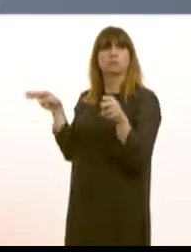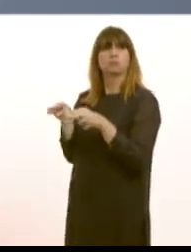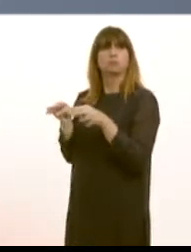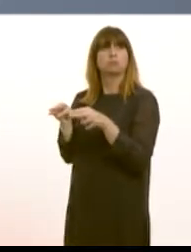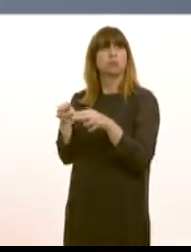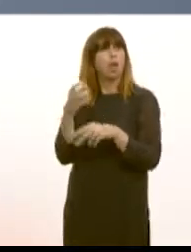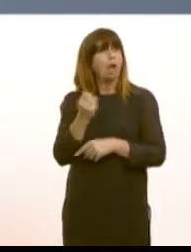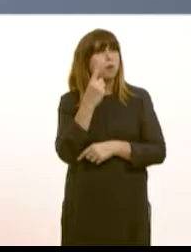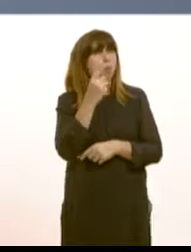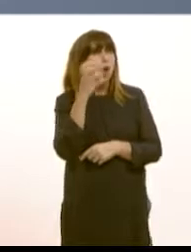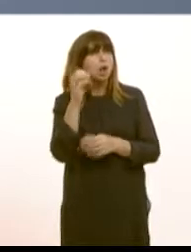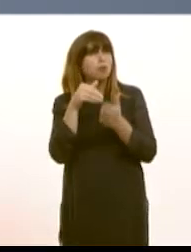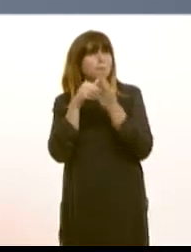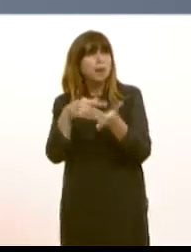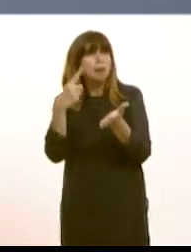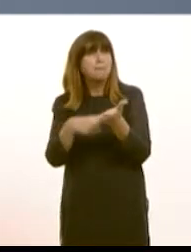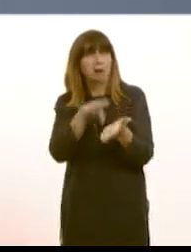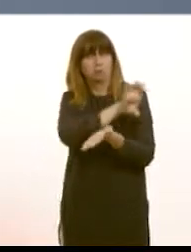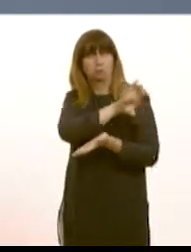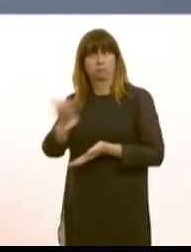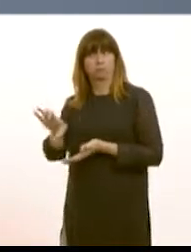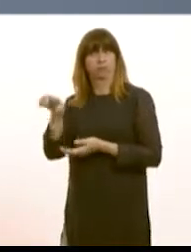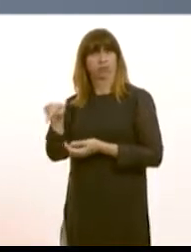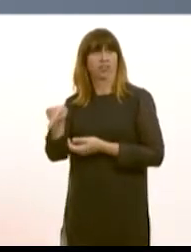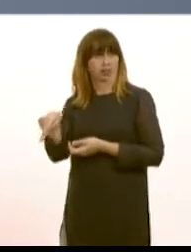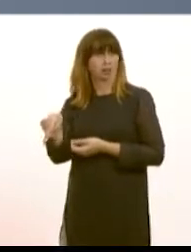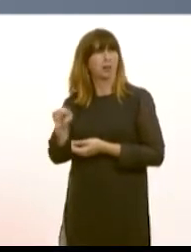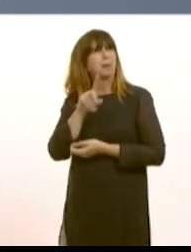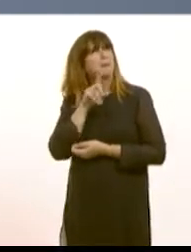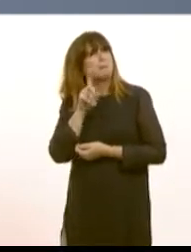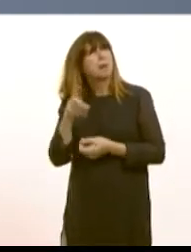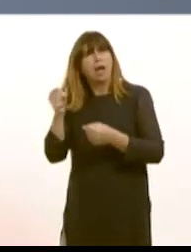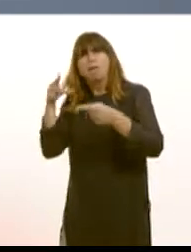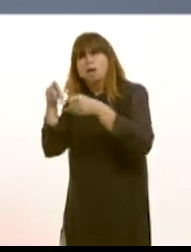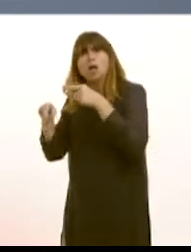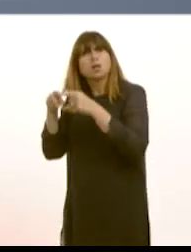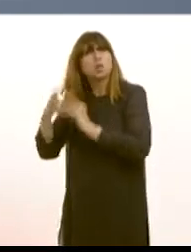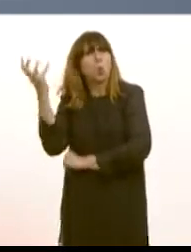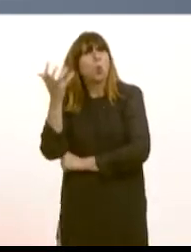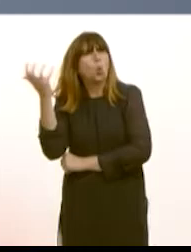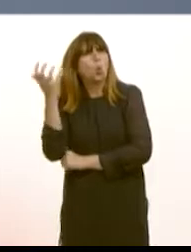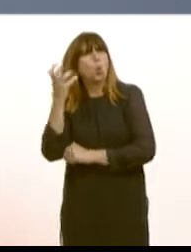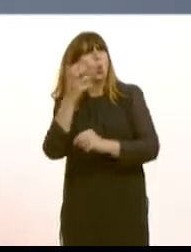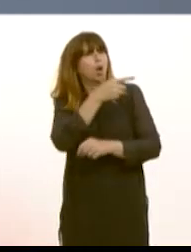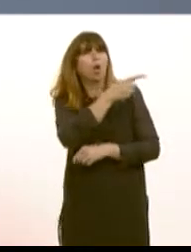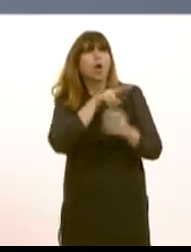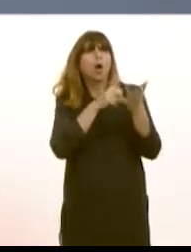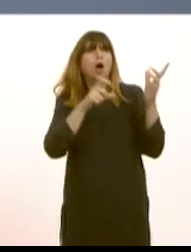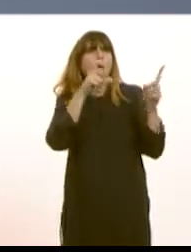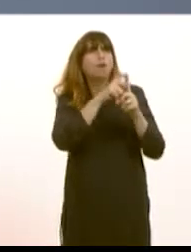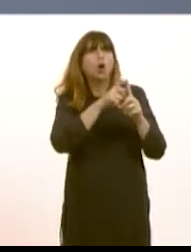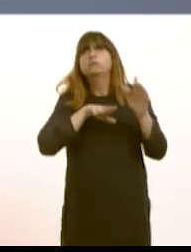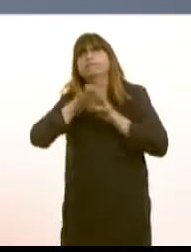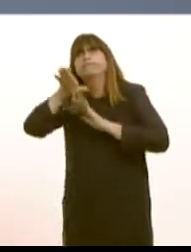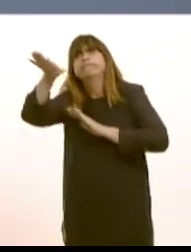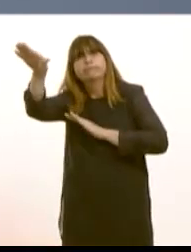still £100 million worth of investment going into that engine facility but this is a significant announcement on behalf of Ford how they're going to take